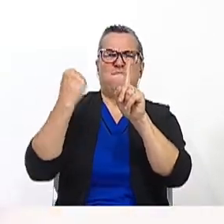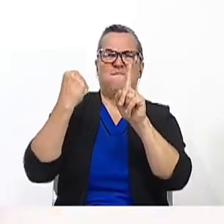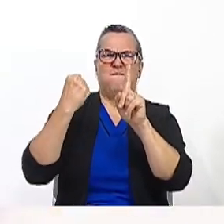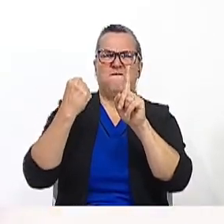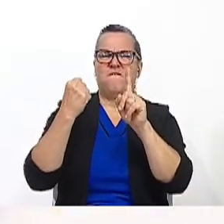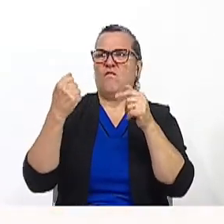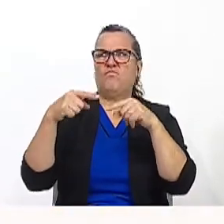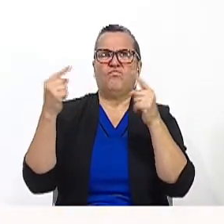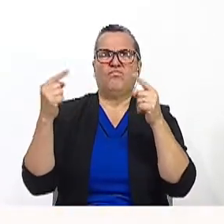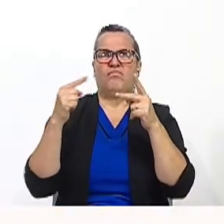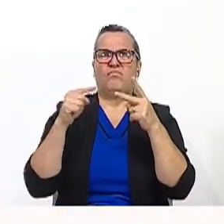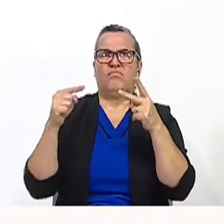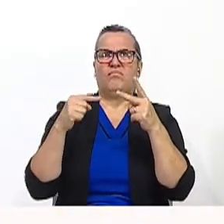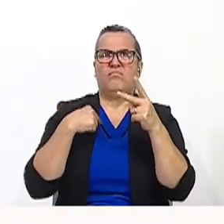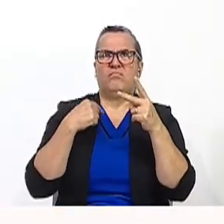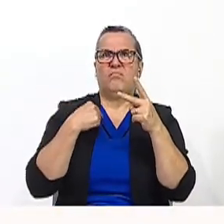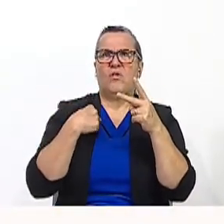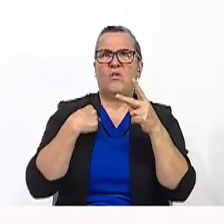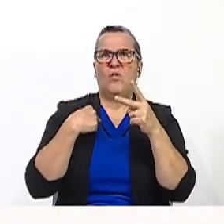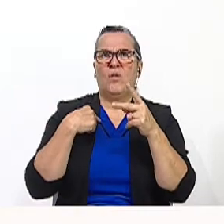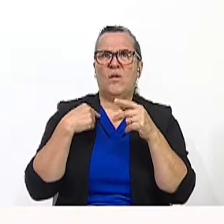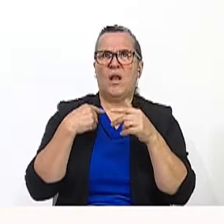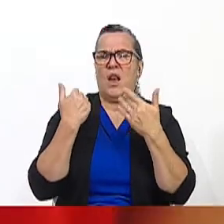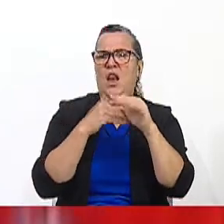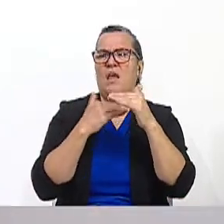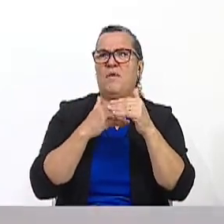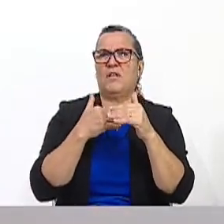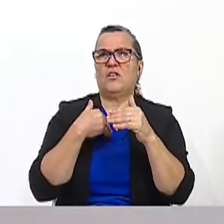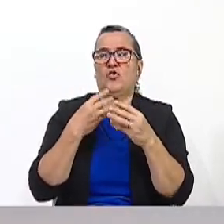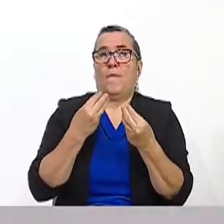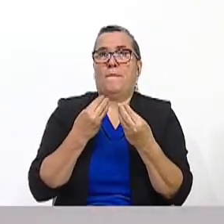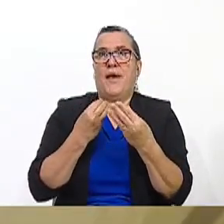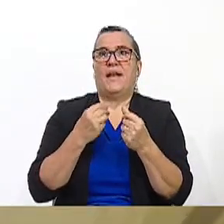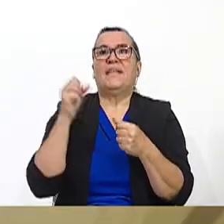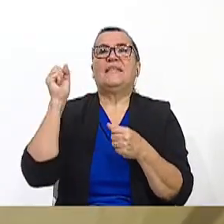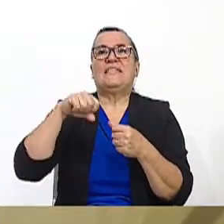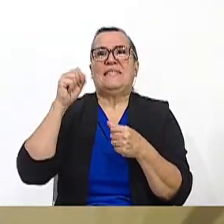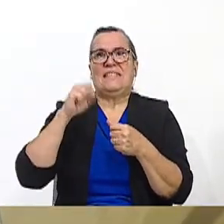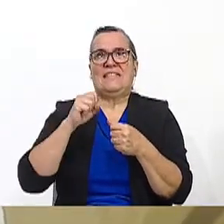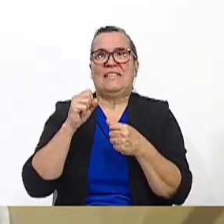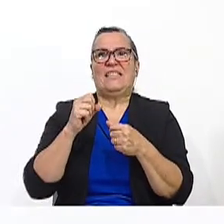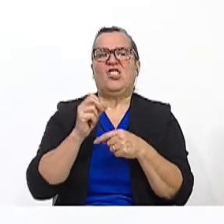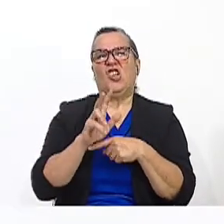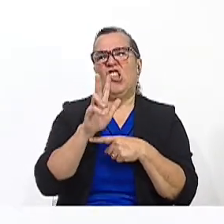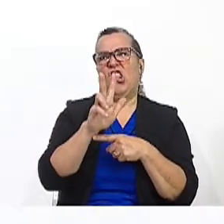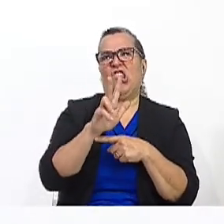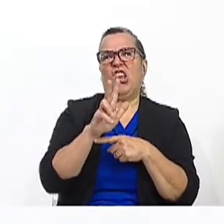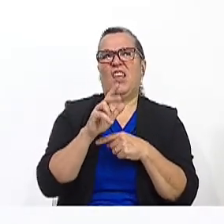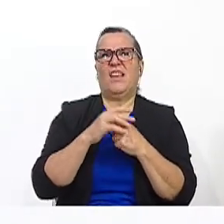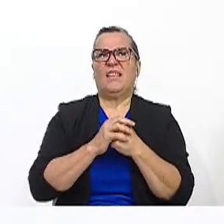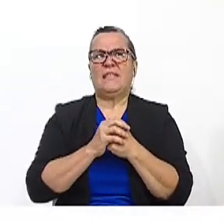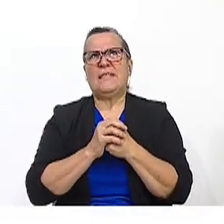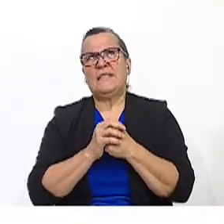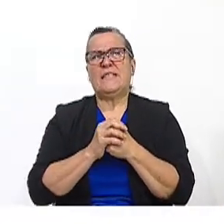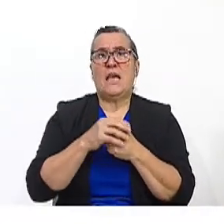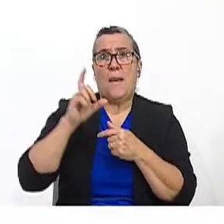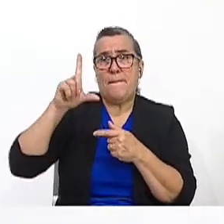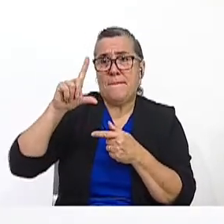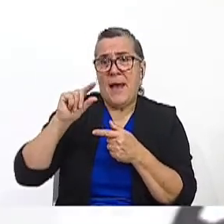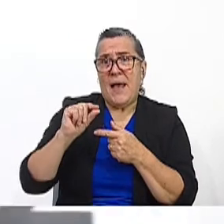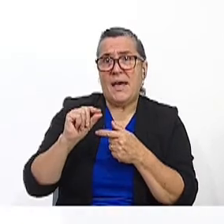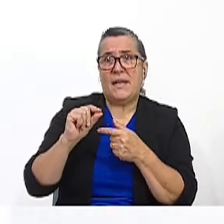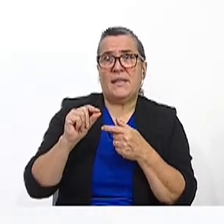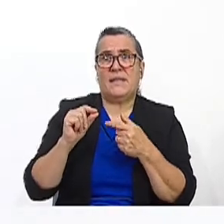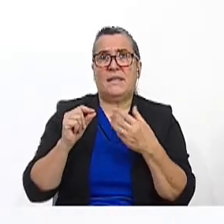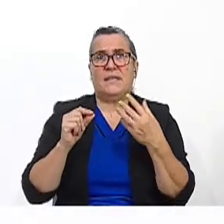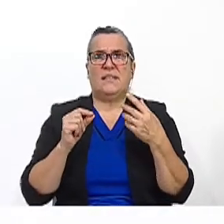If I were to run out of credits on my monthly data limit, I would panic. Oh, yes. I'll give that a three. Running out of battery life. And my smartphone